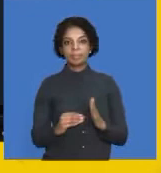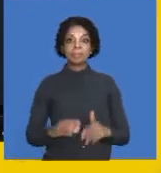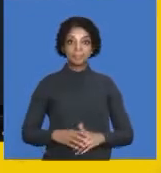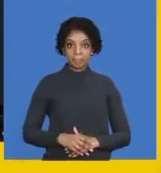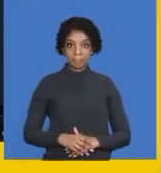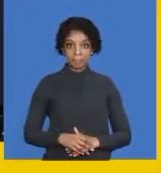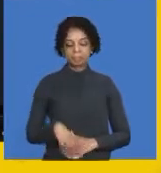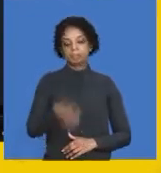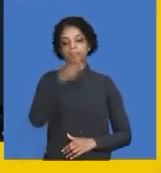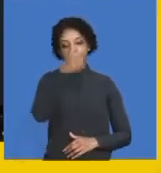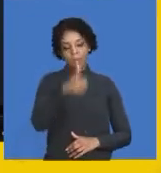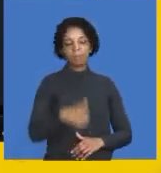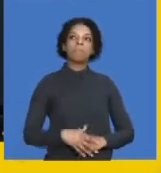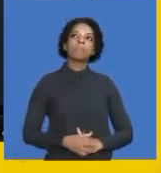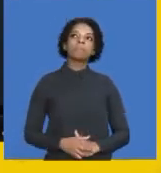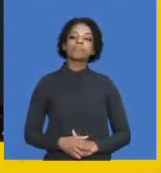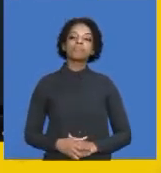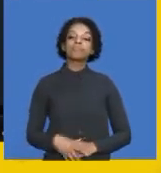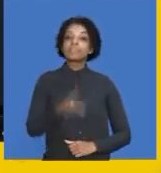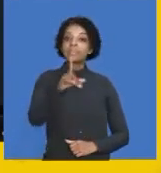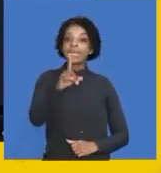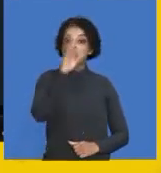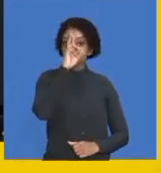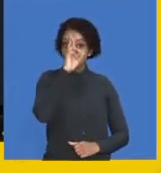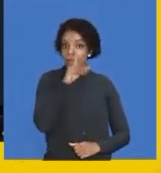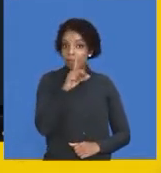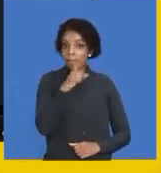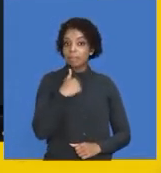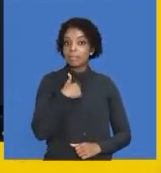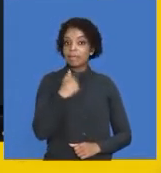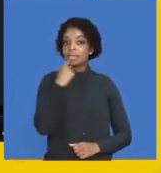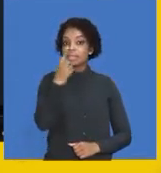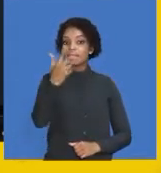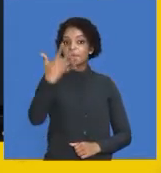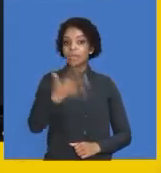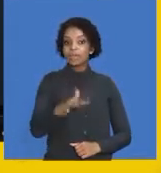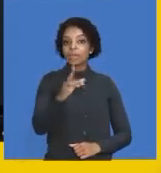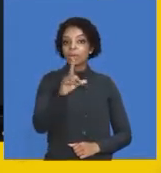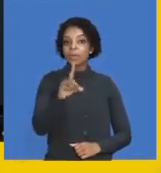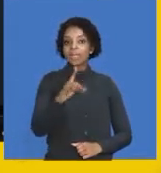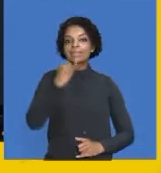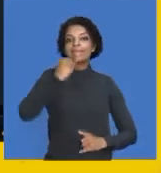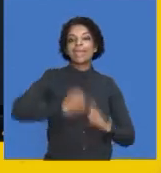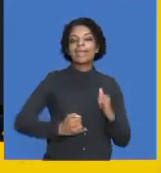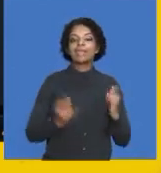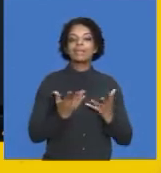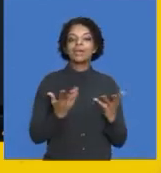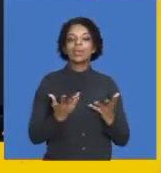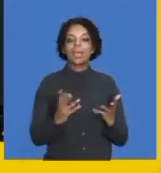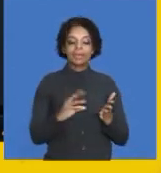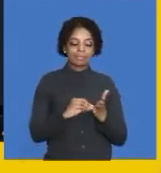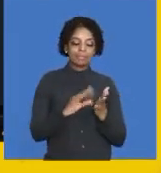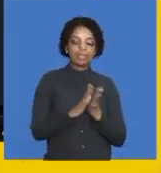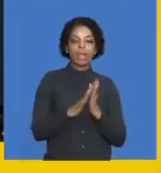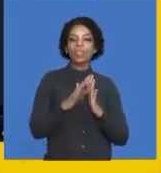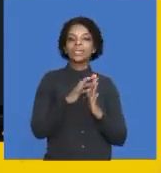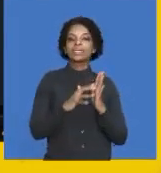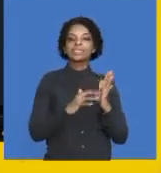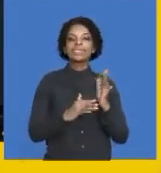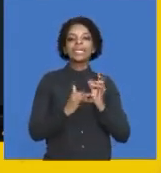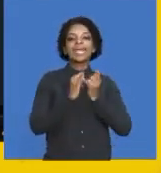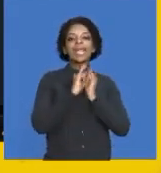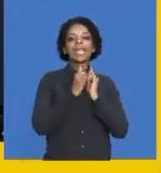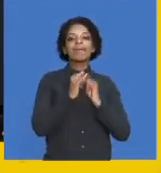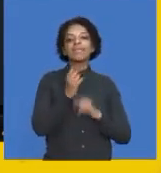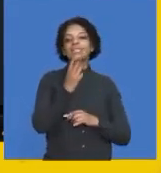Okay, now my error. What am I told? Remember we said the error was on the statement. It was recorded as 11,200